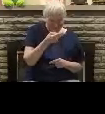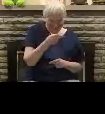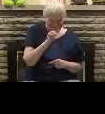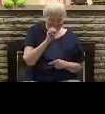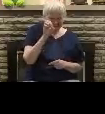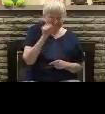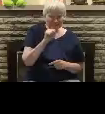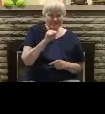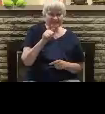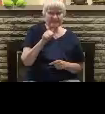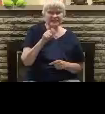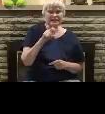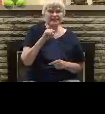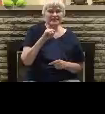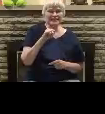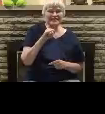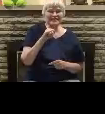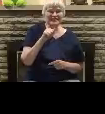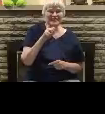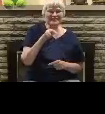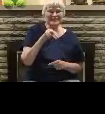Thessalonians 2.